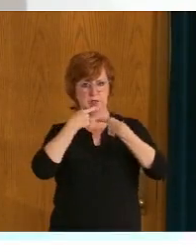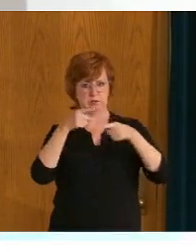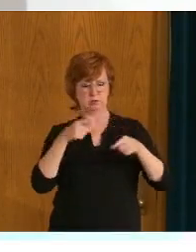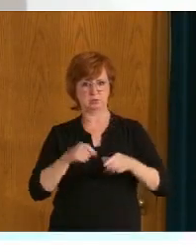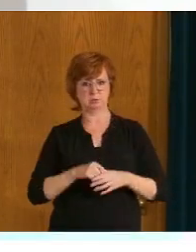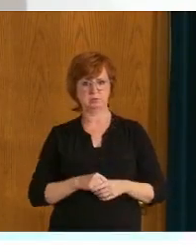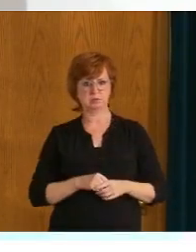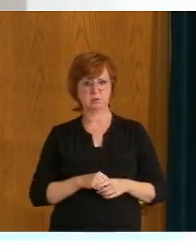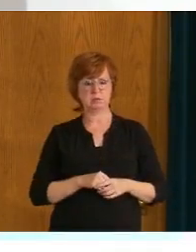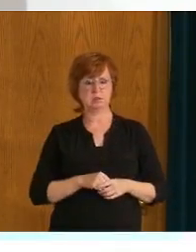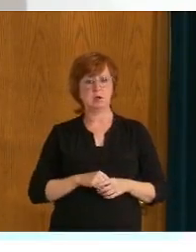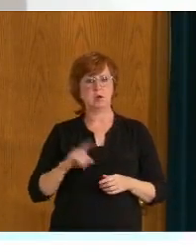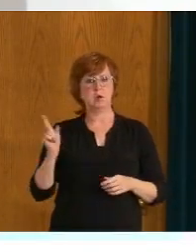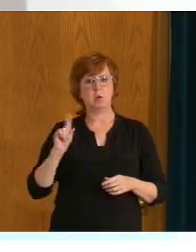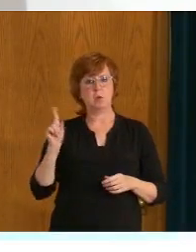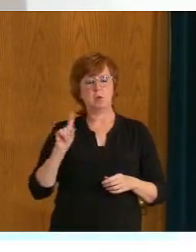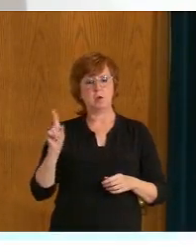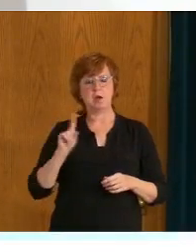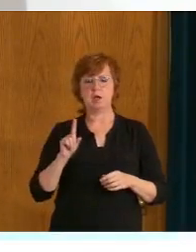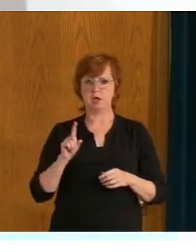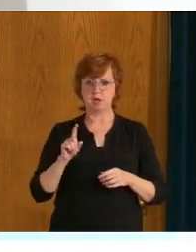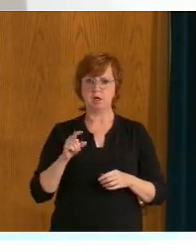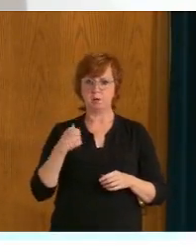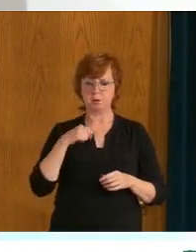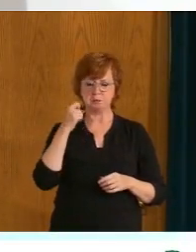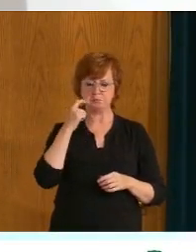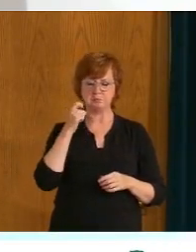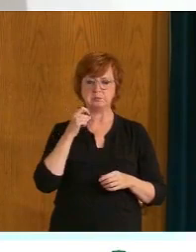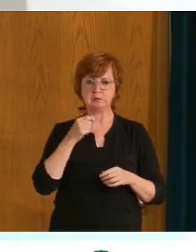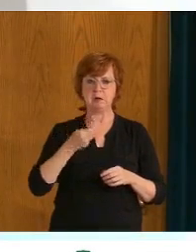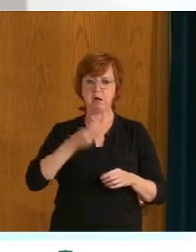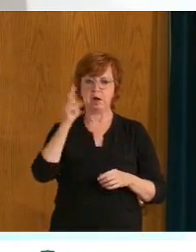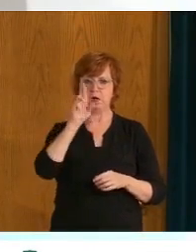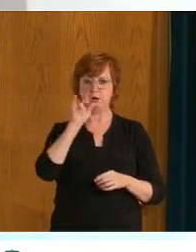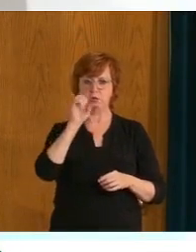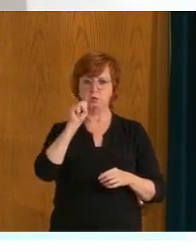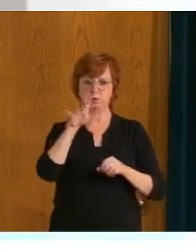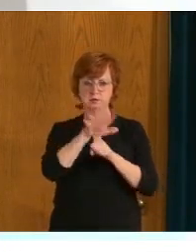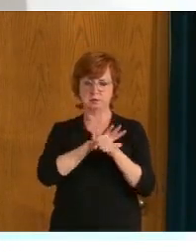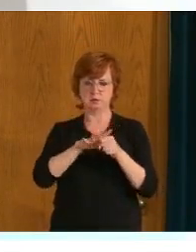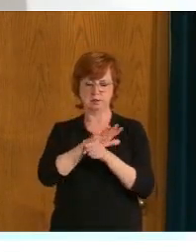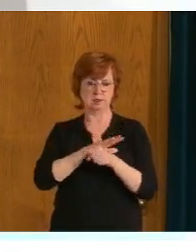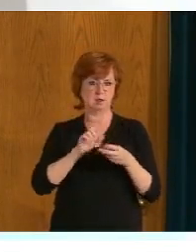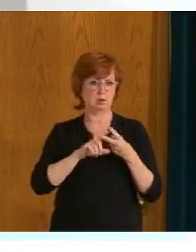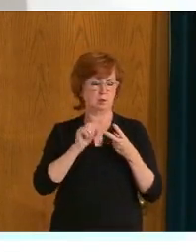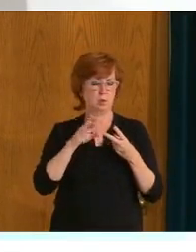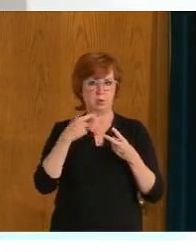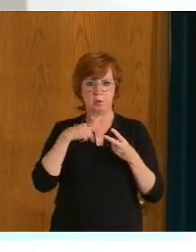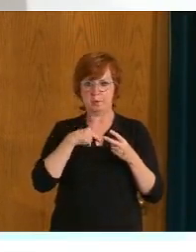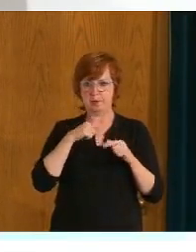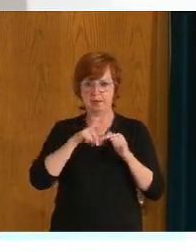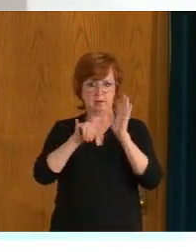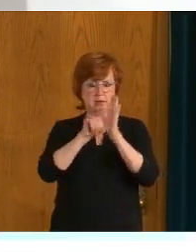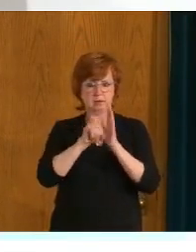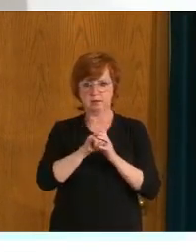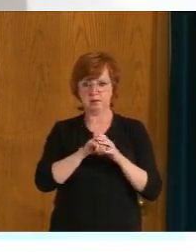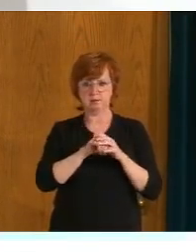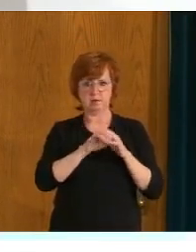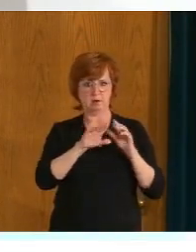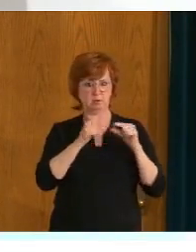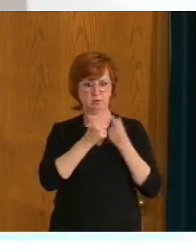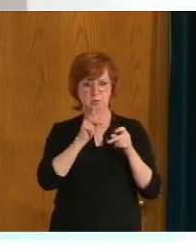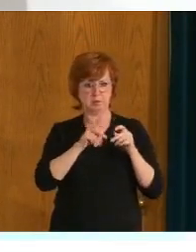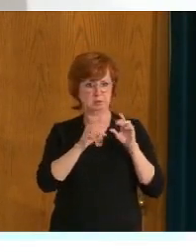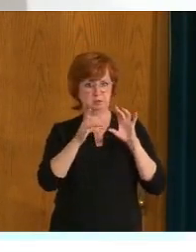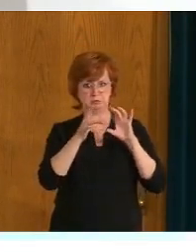risk of transmission remains high or we cannot connect with all potential contact. And this is not new. We do that all